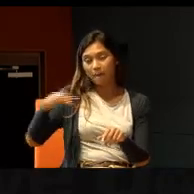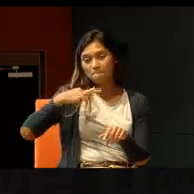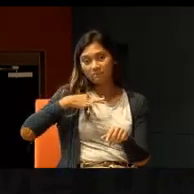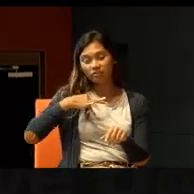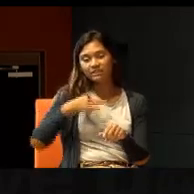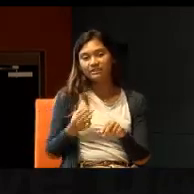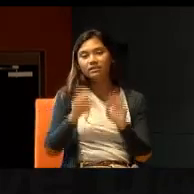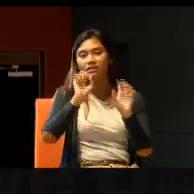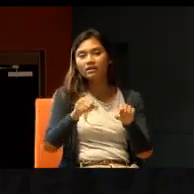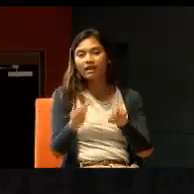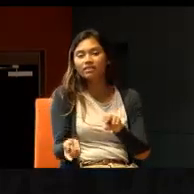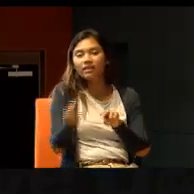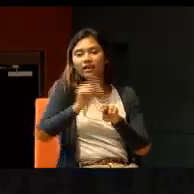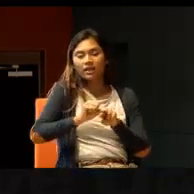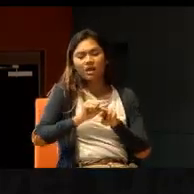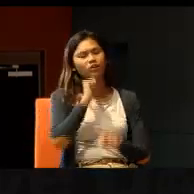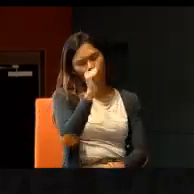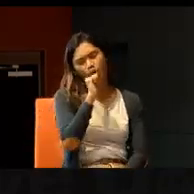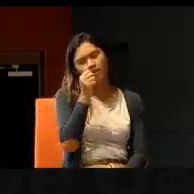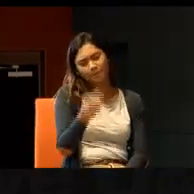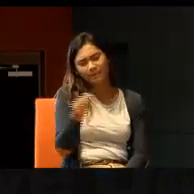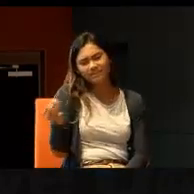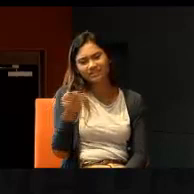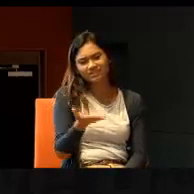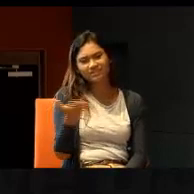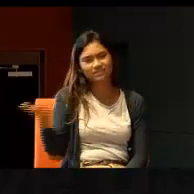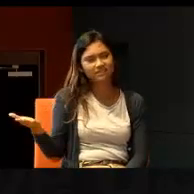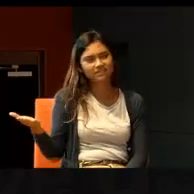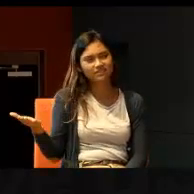It is not material things, of course. Mostly, it is,